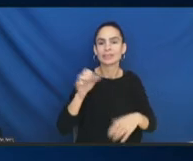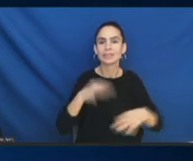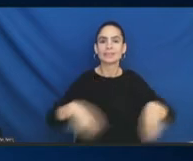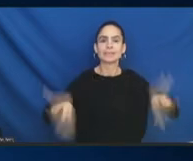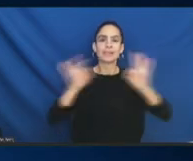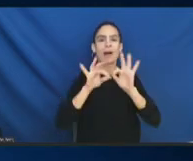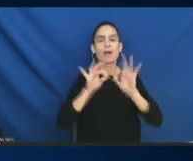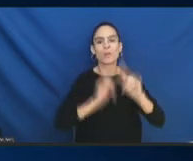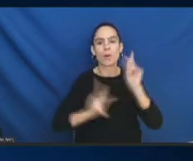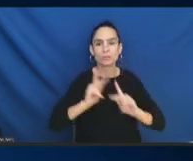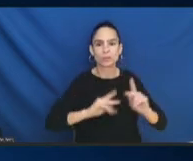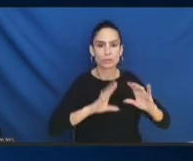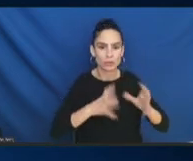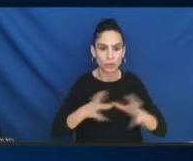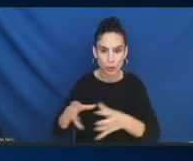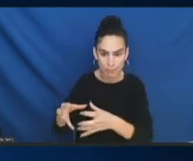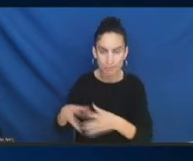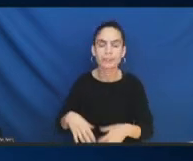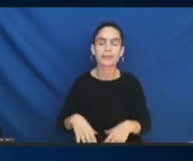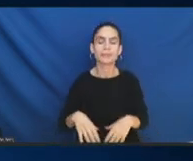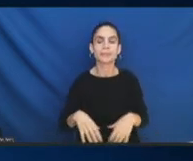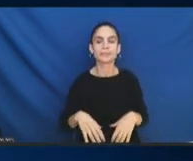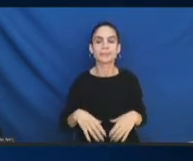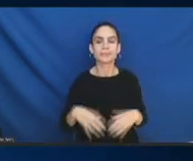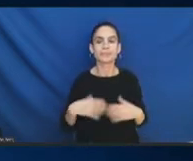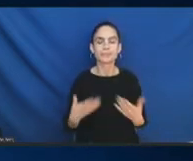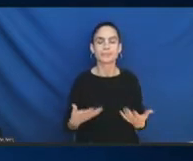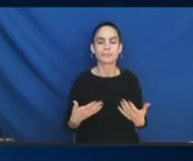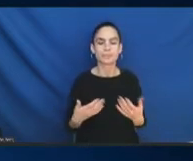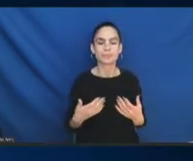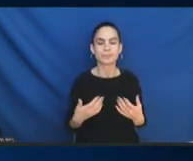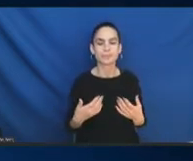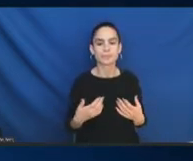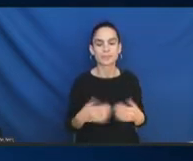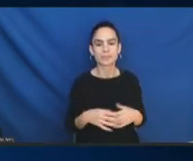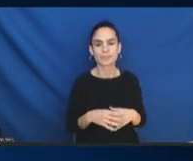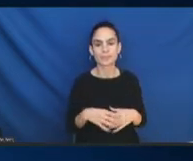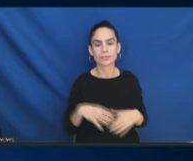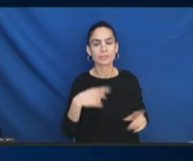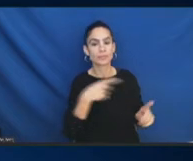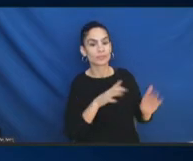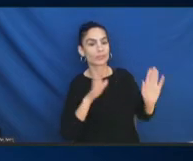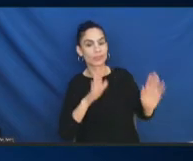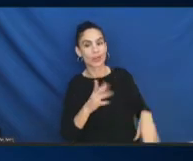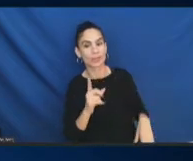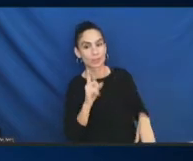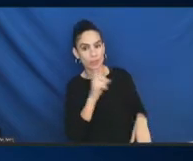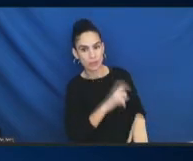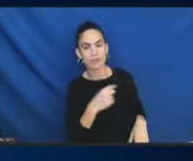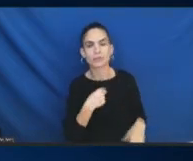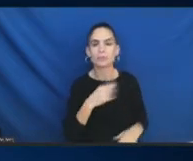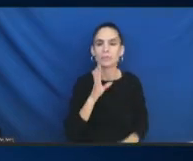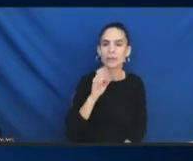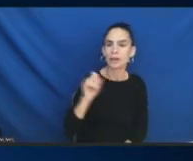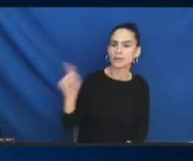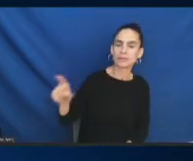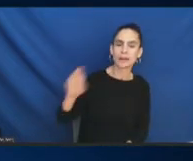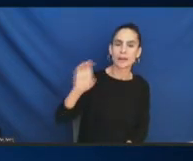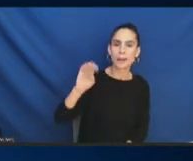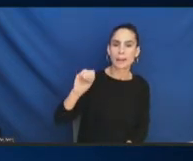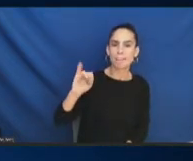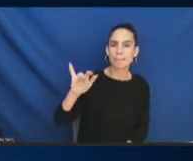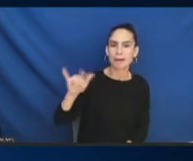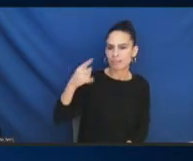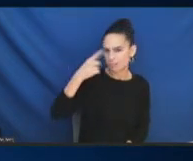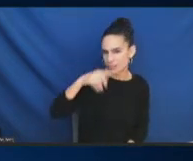Marcella- Teresita, I think that's a great question. I'm going to ask Emeline to also weigh in here because she knows more about the details